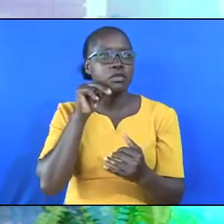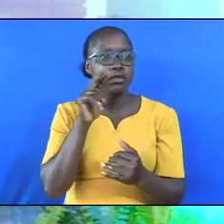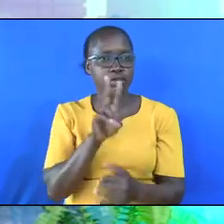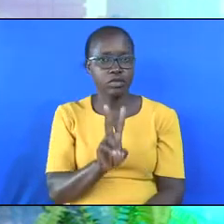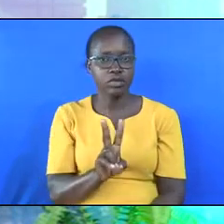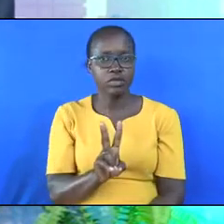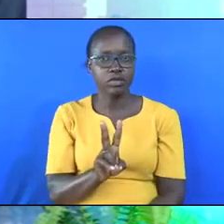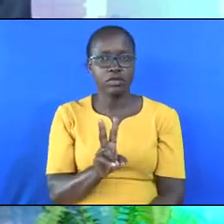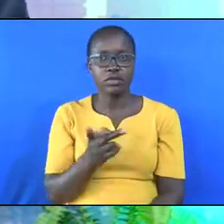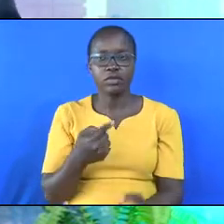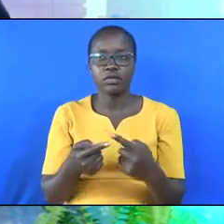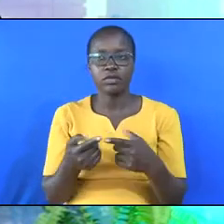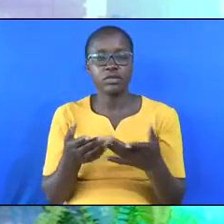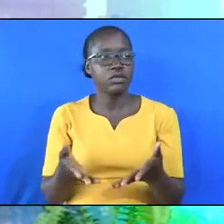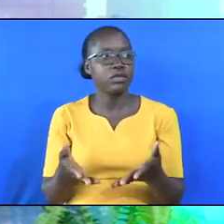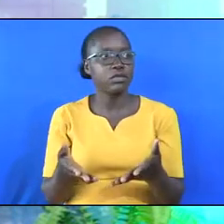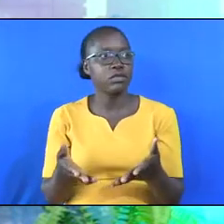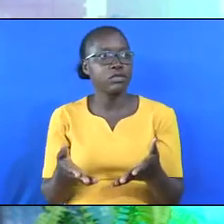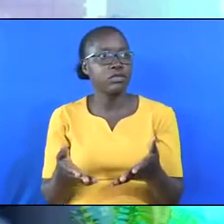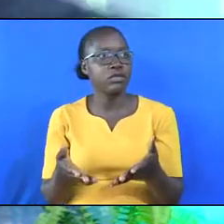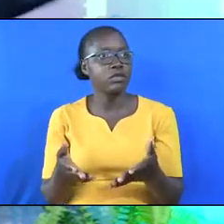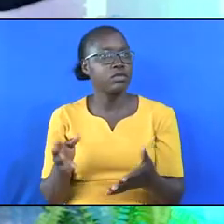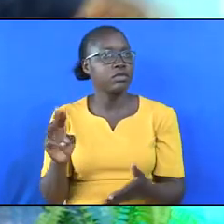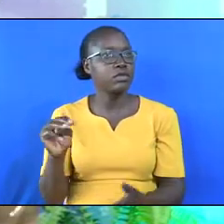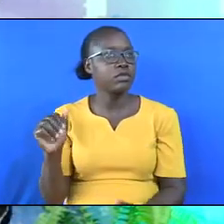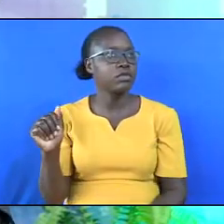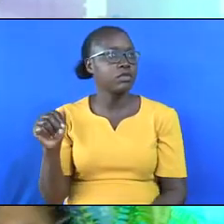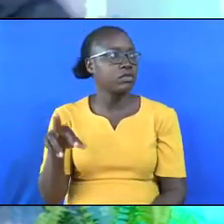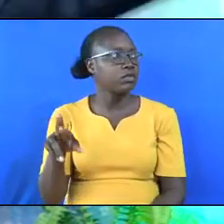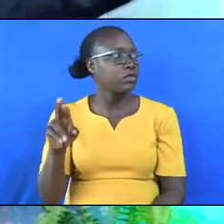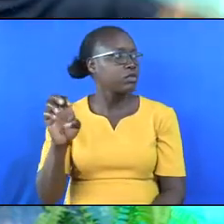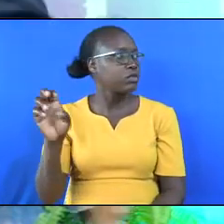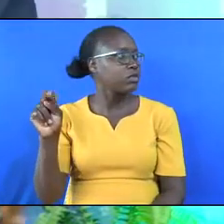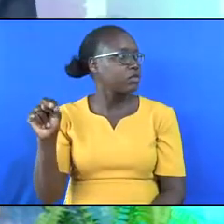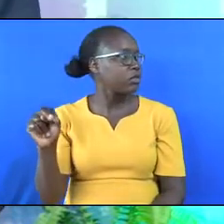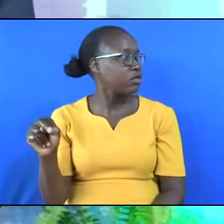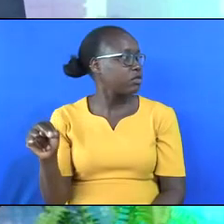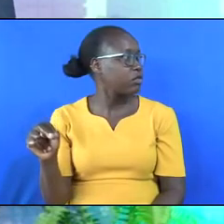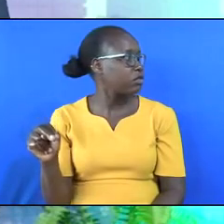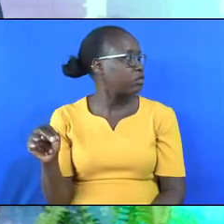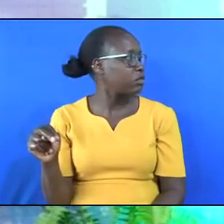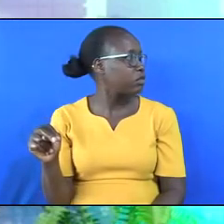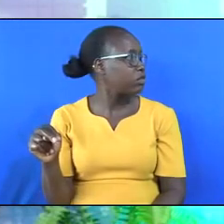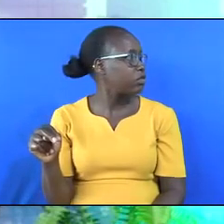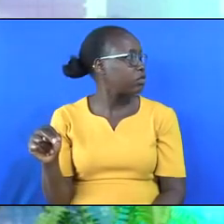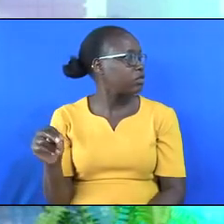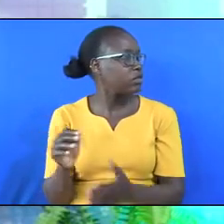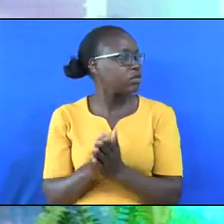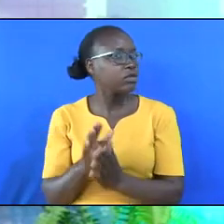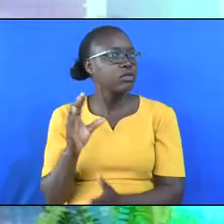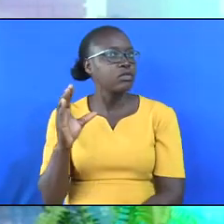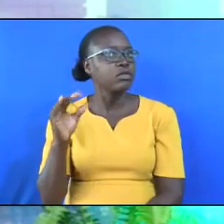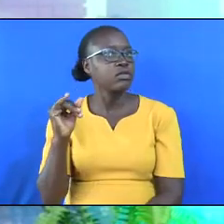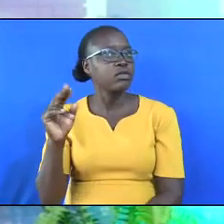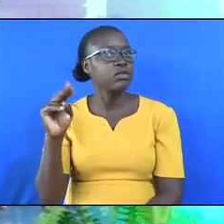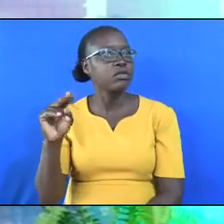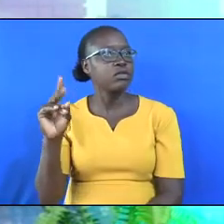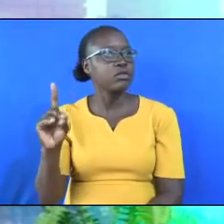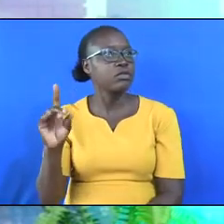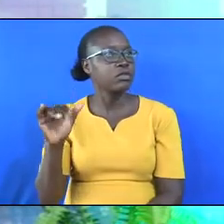members of this church, but they have come. Maureen, they stand and wave. And Cindy, I don't know where you are sitting.